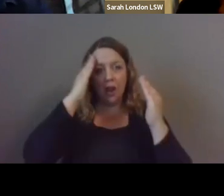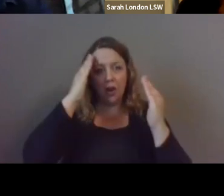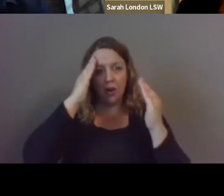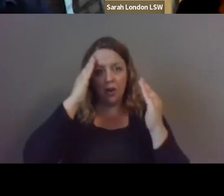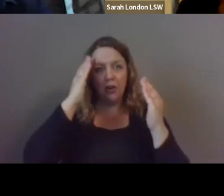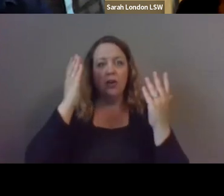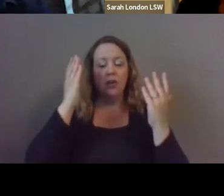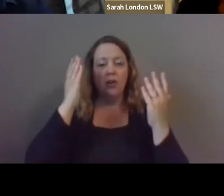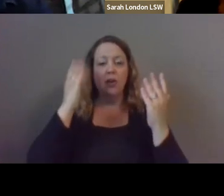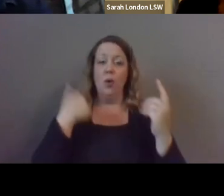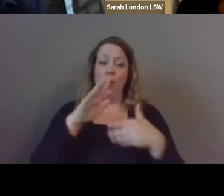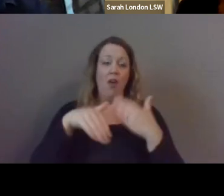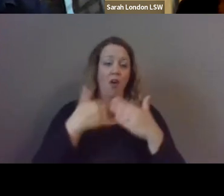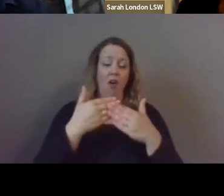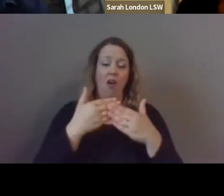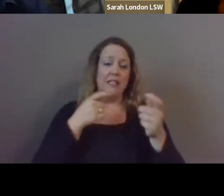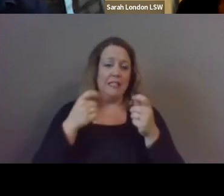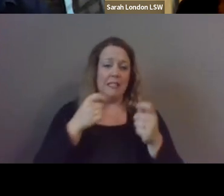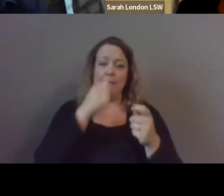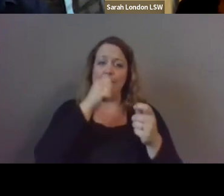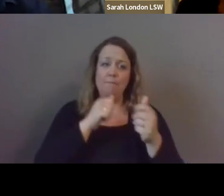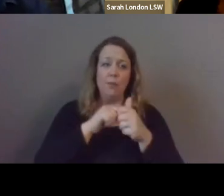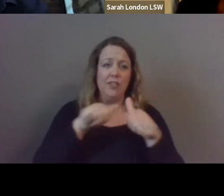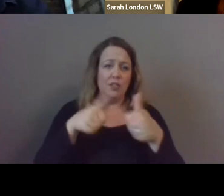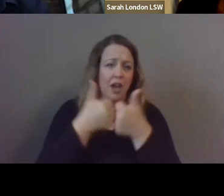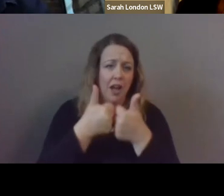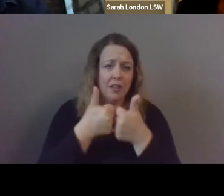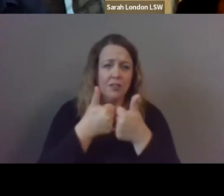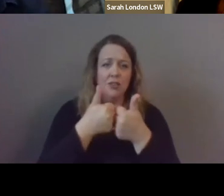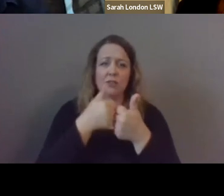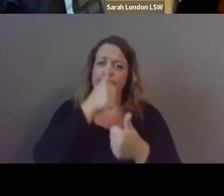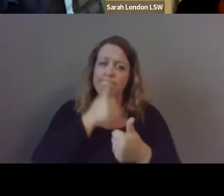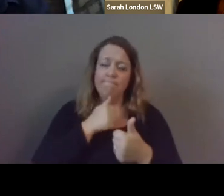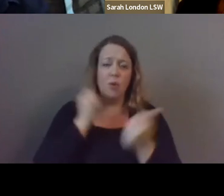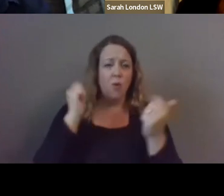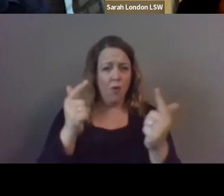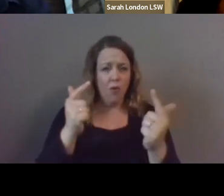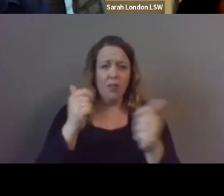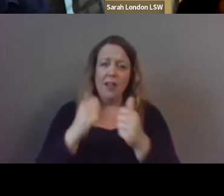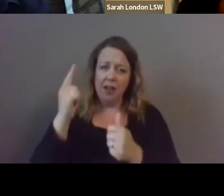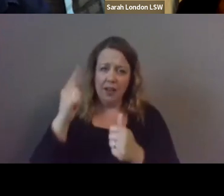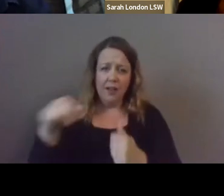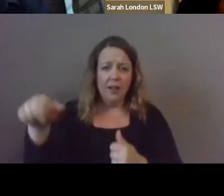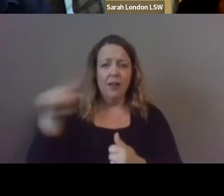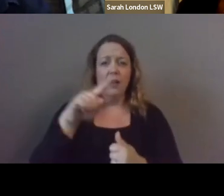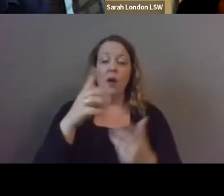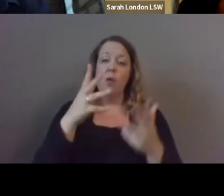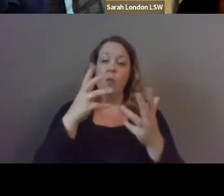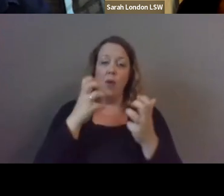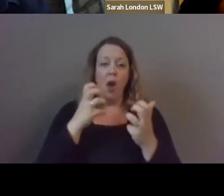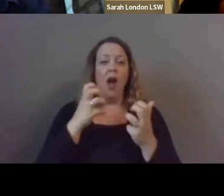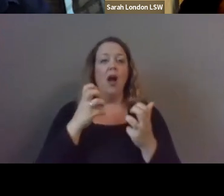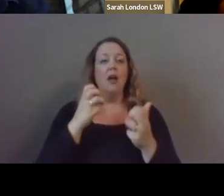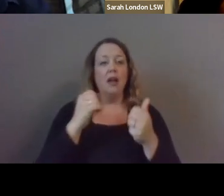we all are dealing with challenges every one of us and so we want to normalize the fact that everyone deals with